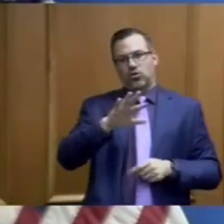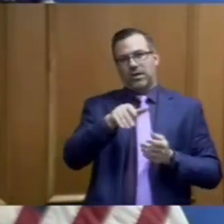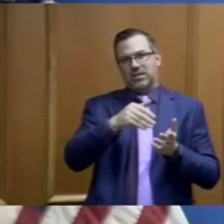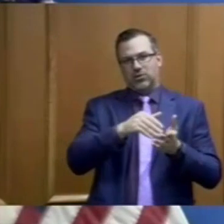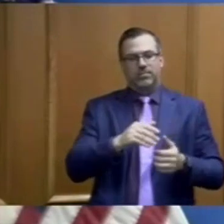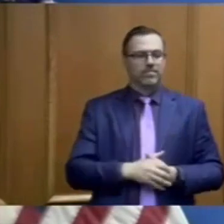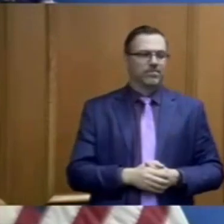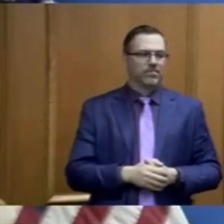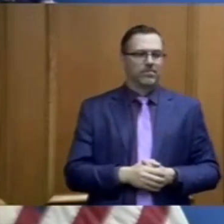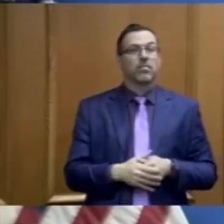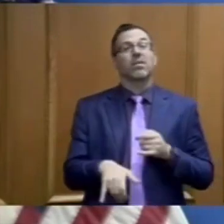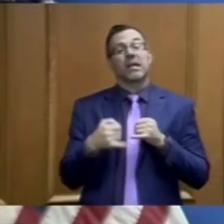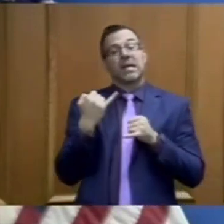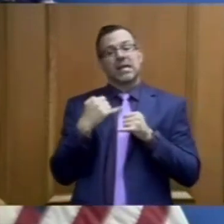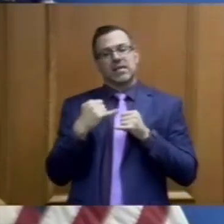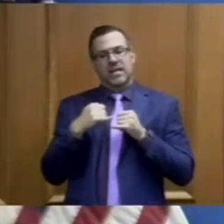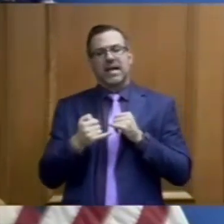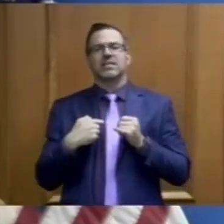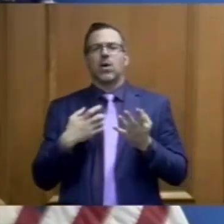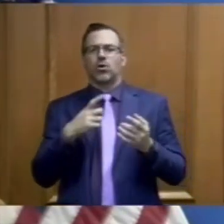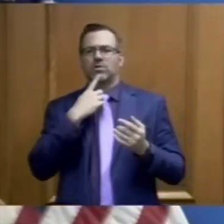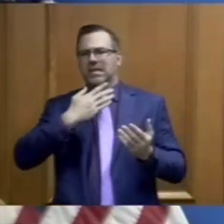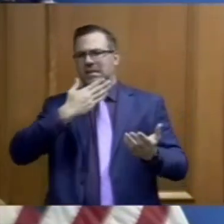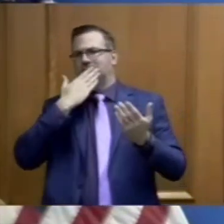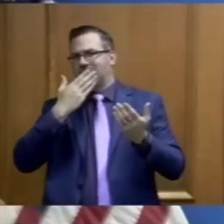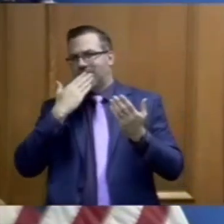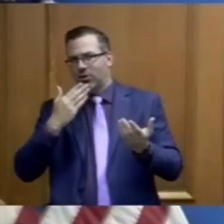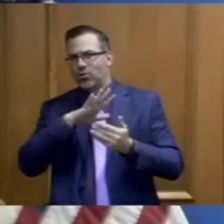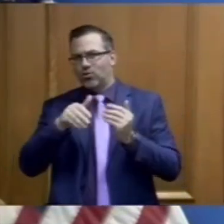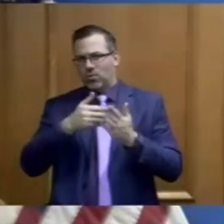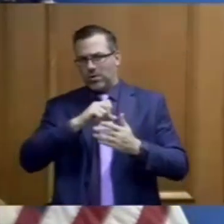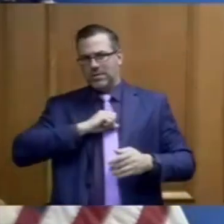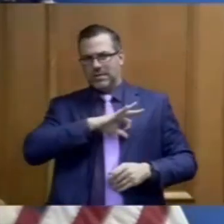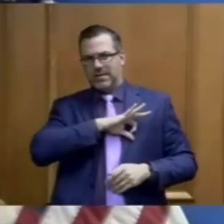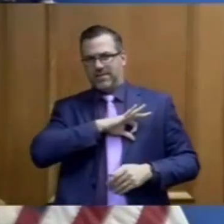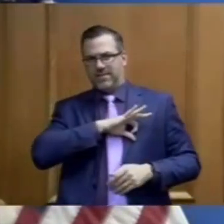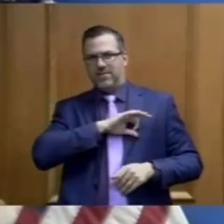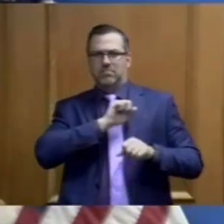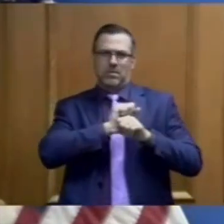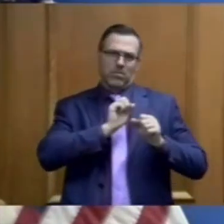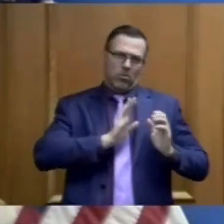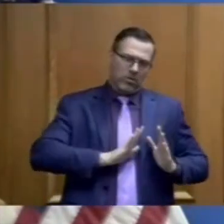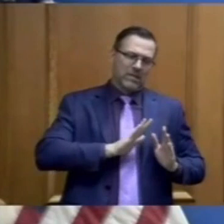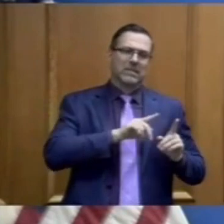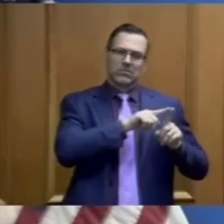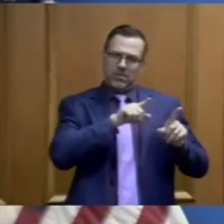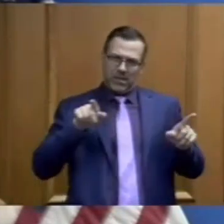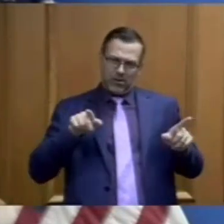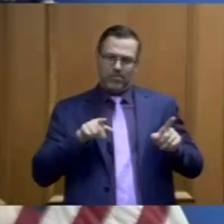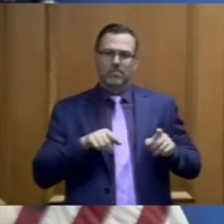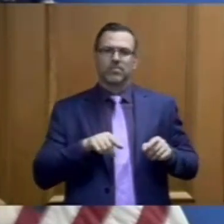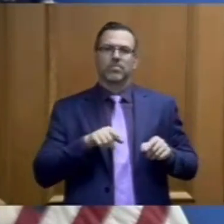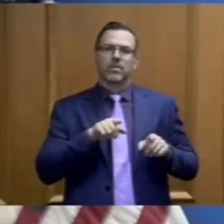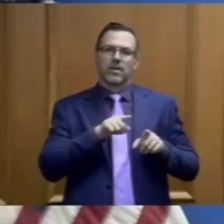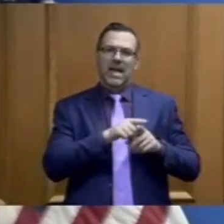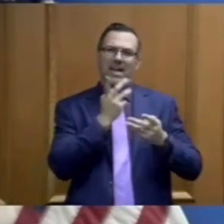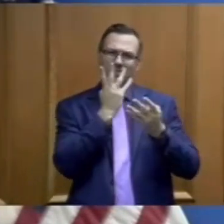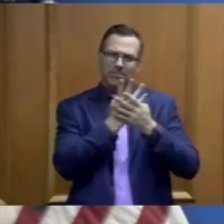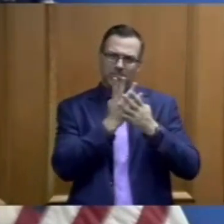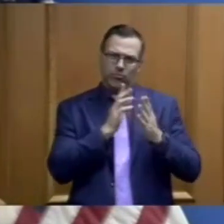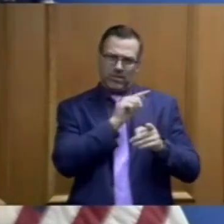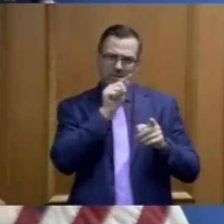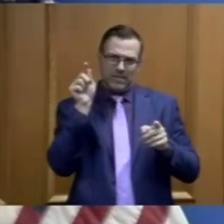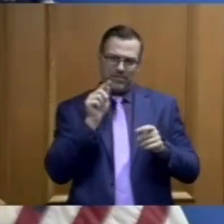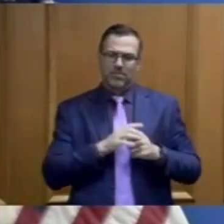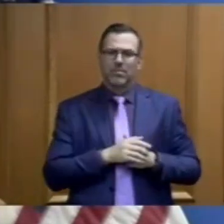the employees of the Department of Corrections, as well as the employees of our medical provider, for their hard work and their